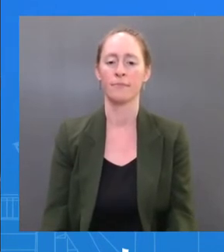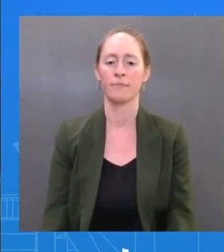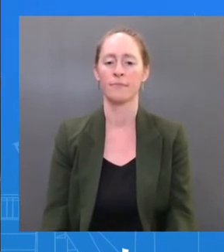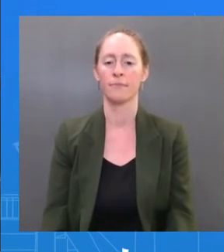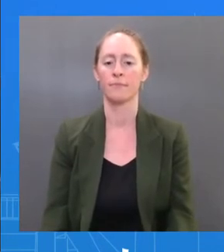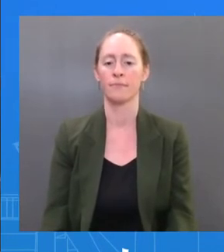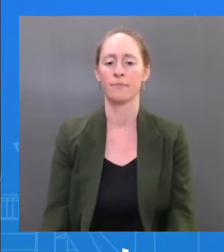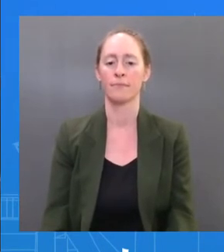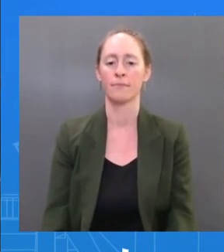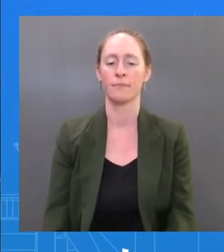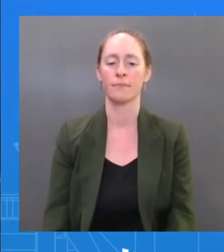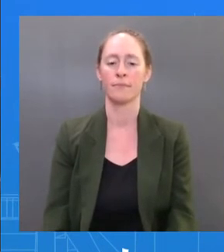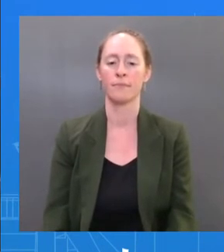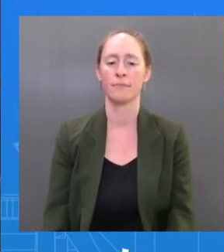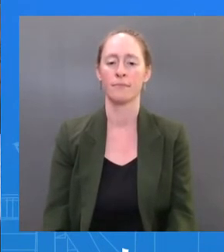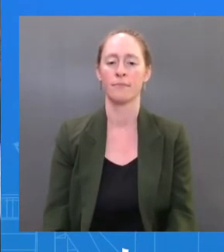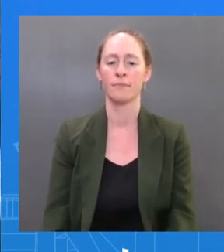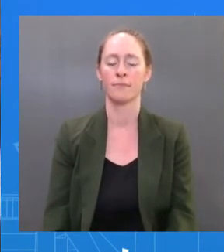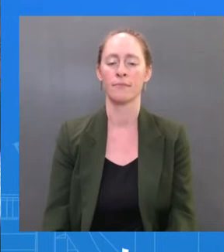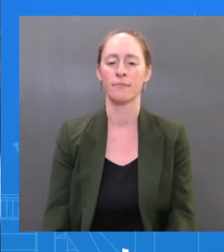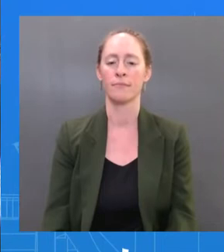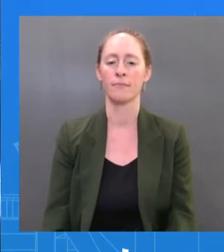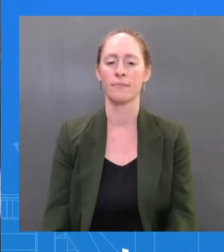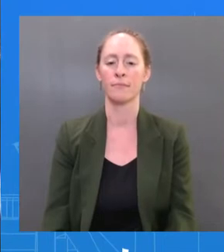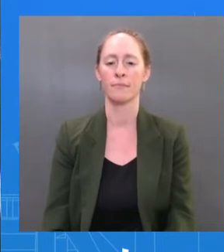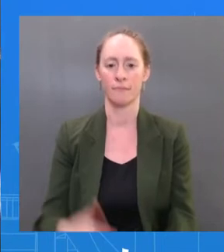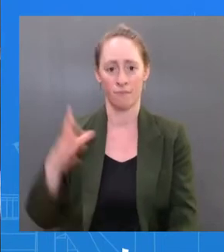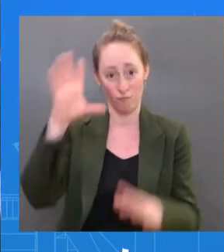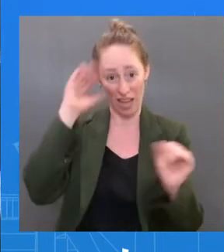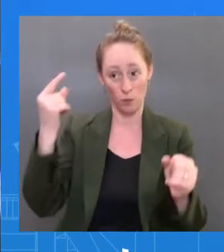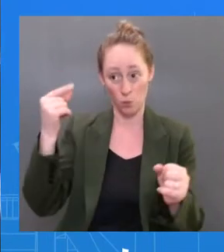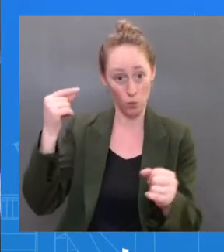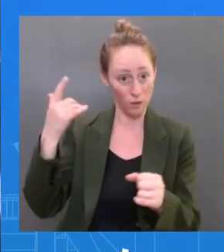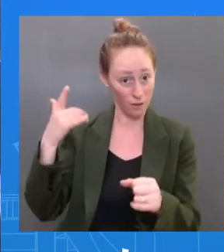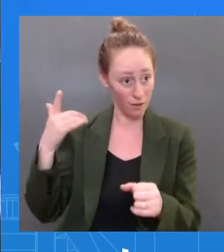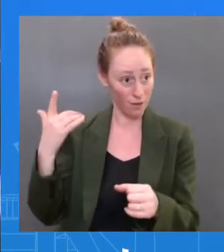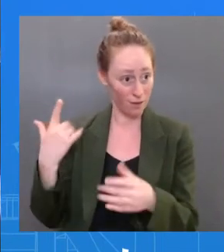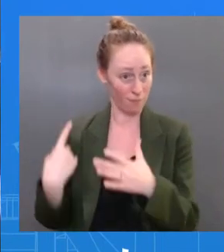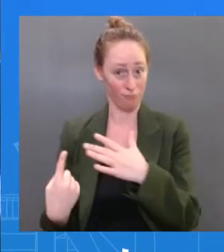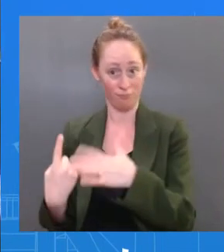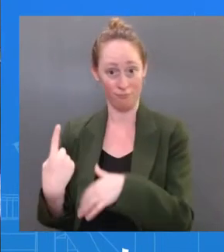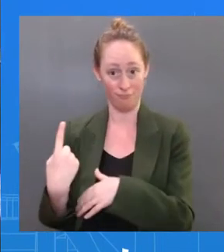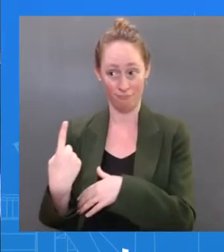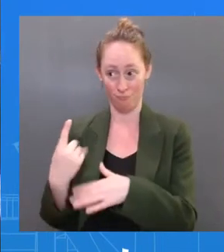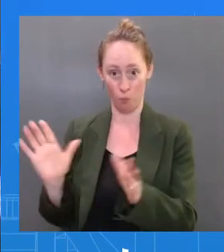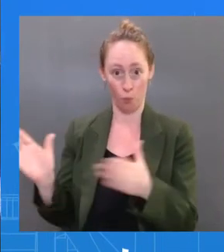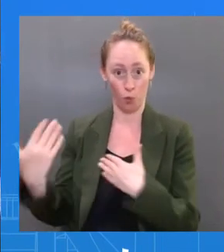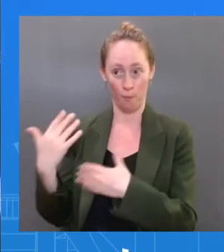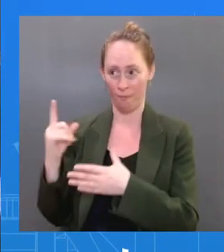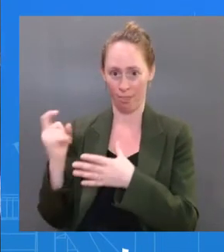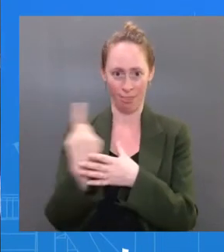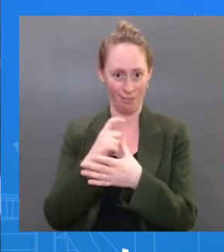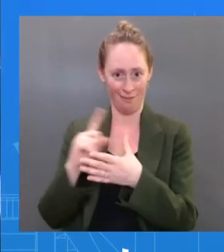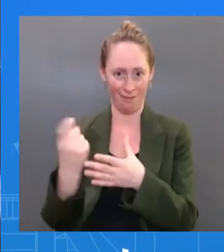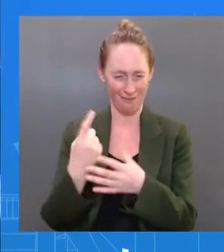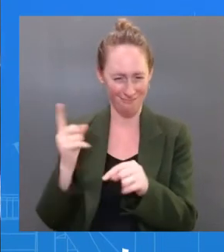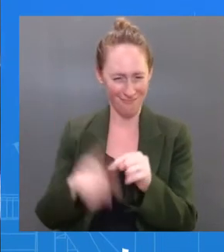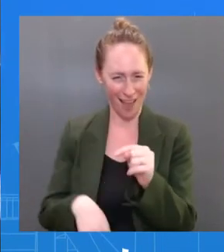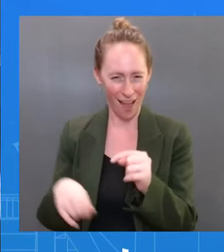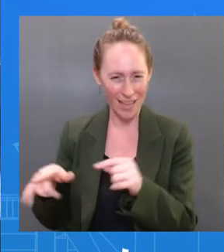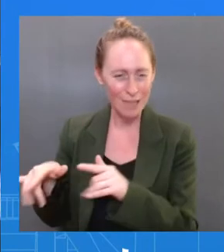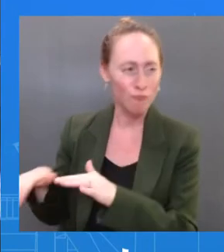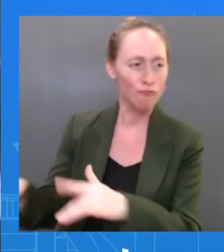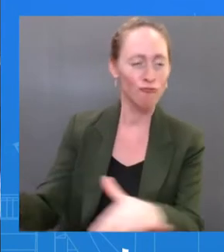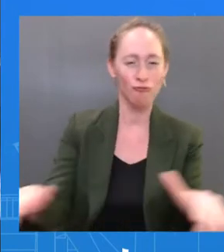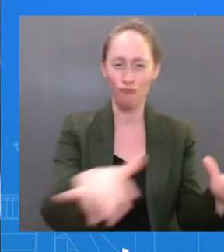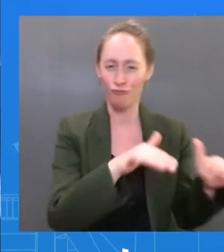the physical situation? So, as I just stated, he is isolated in the White House resident. Look, the President could be a President anywhere, right? It